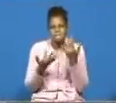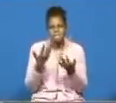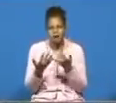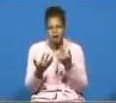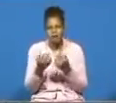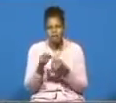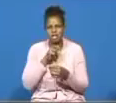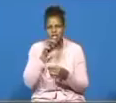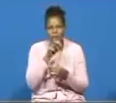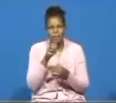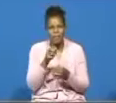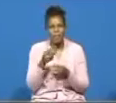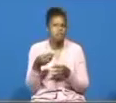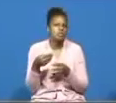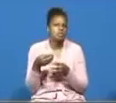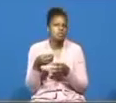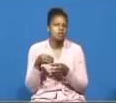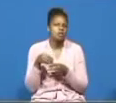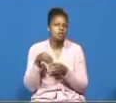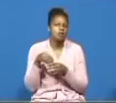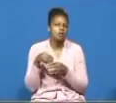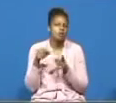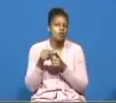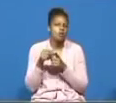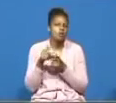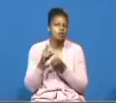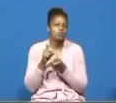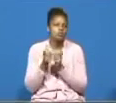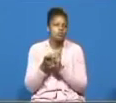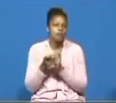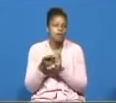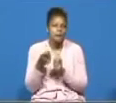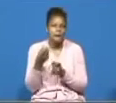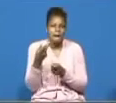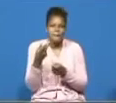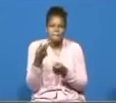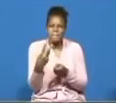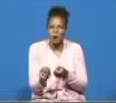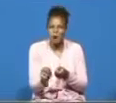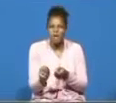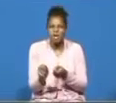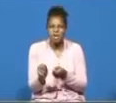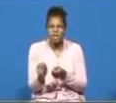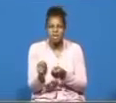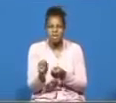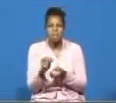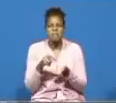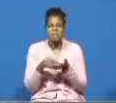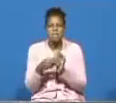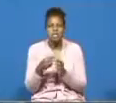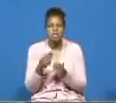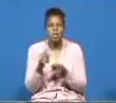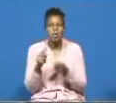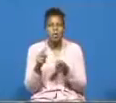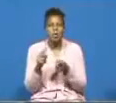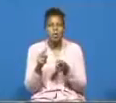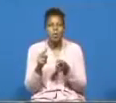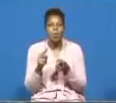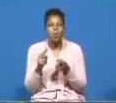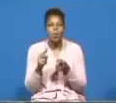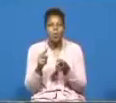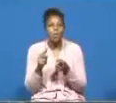root word translated from a root that means to burn in other words those snakes were